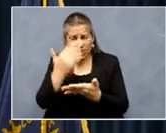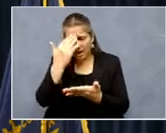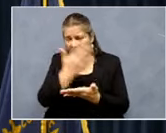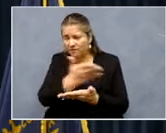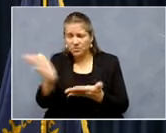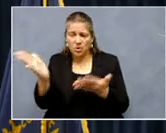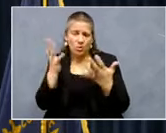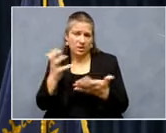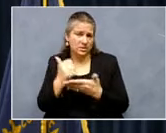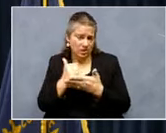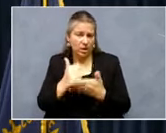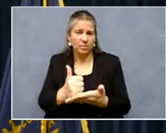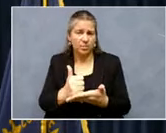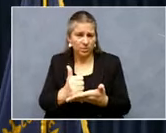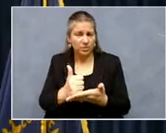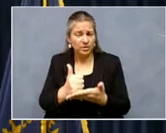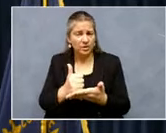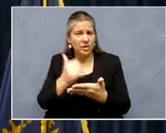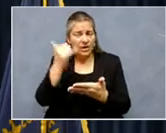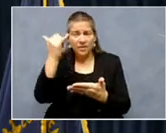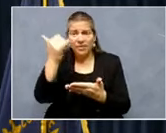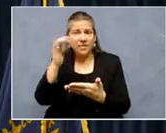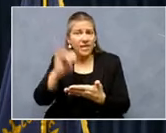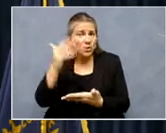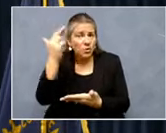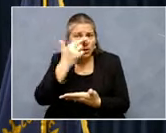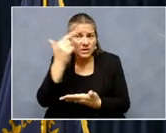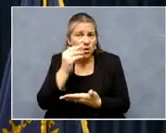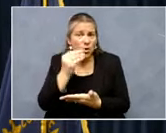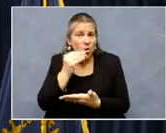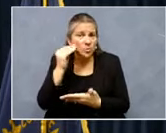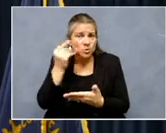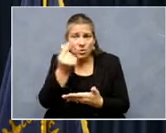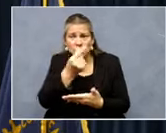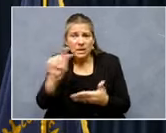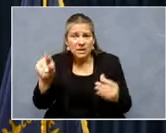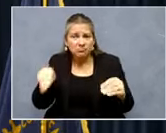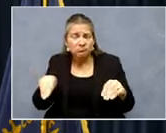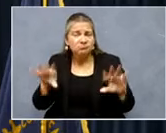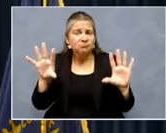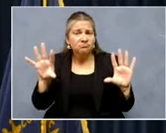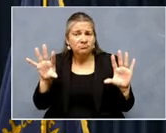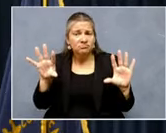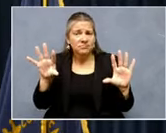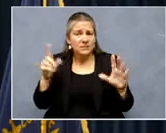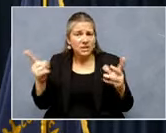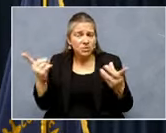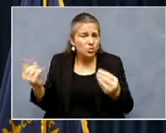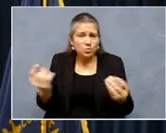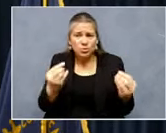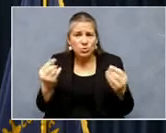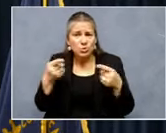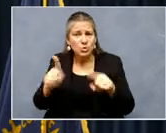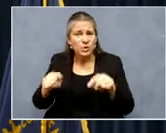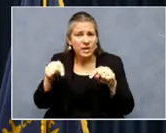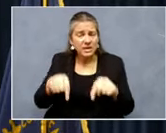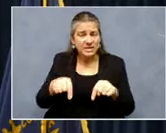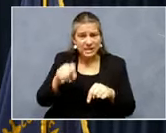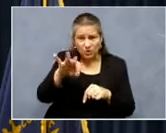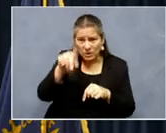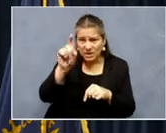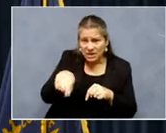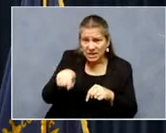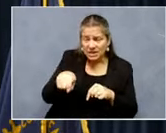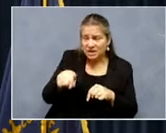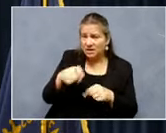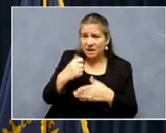It's why they let their homes up green. It's why they did so many things during this. So if you need to, to get through filling out something like that,